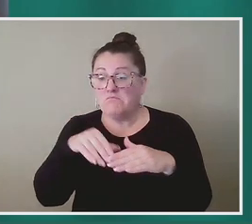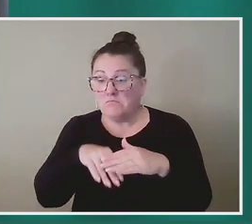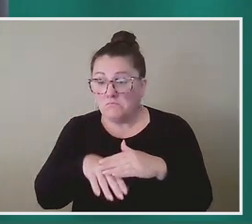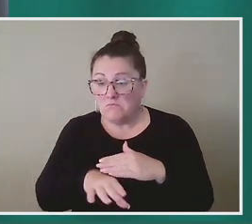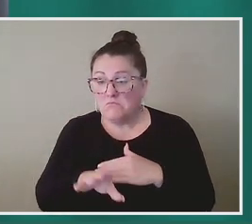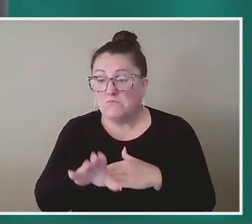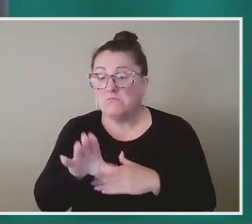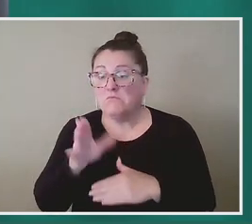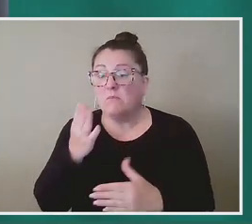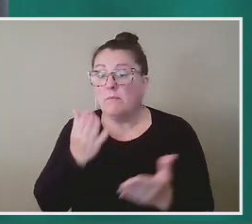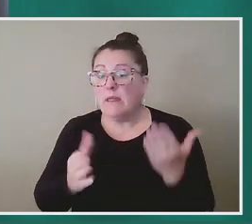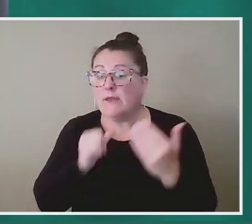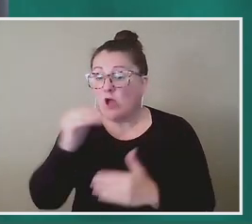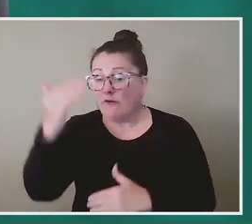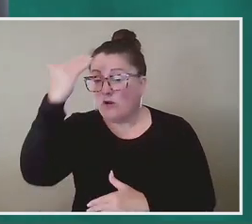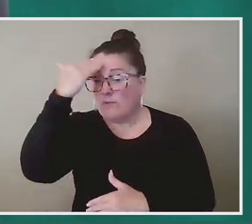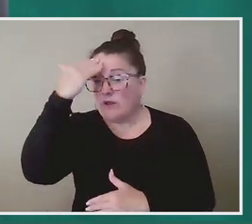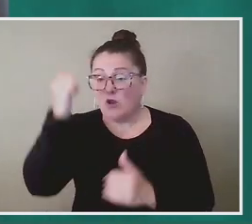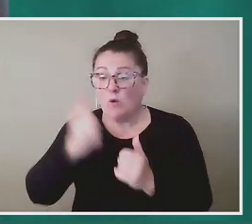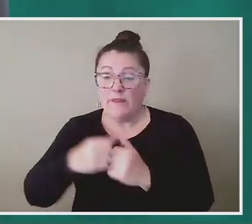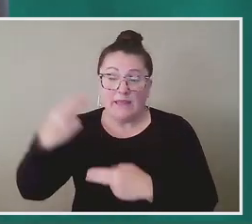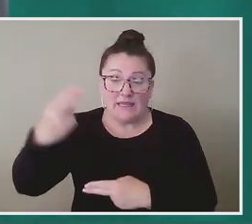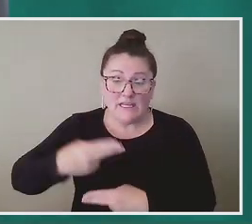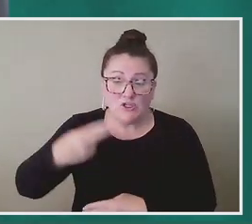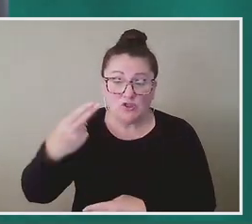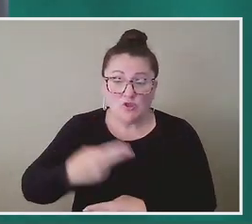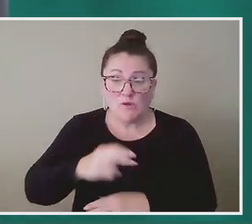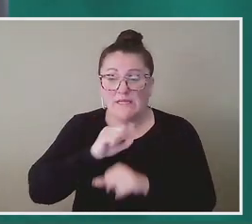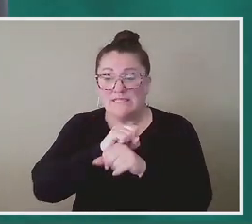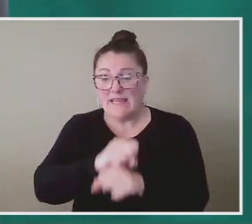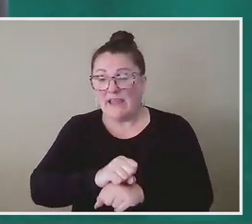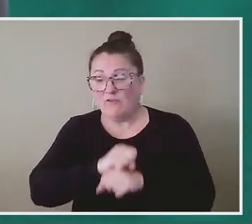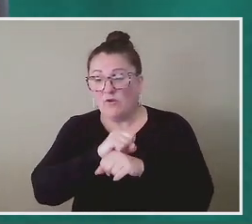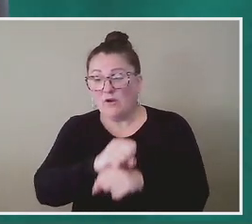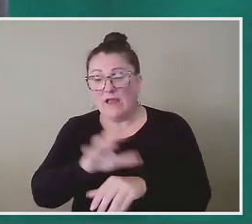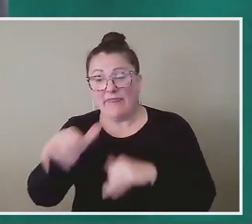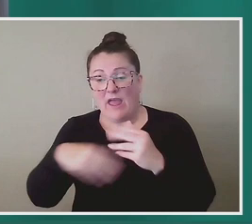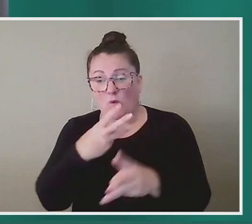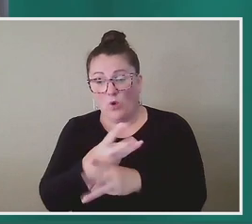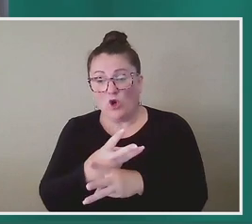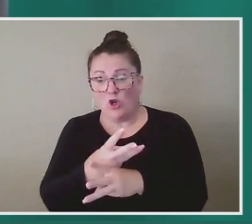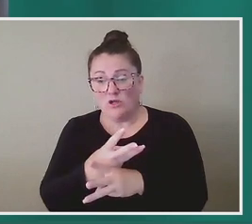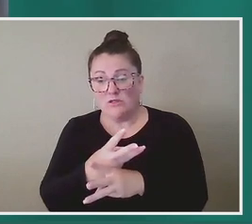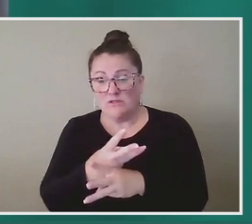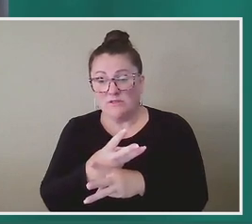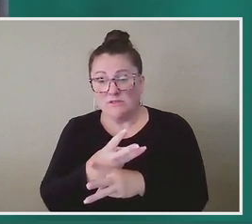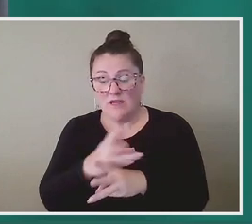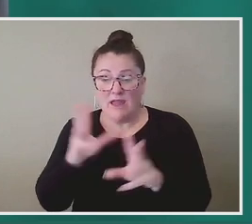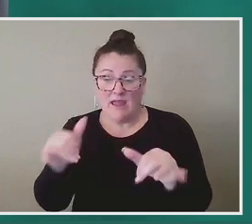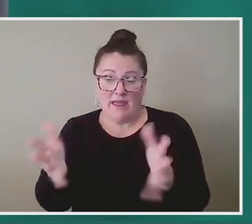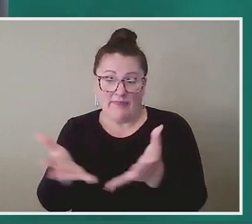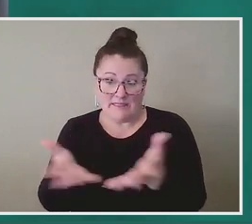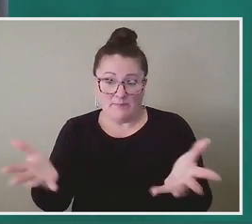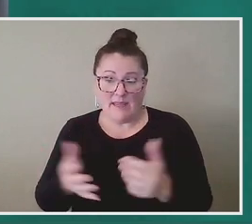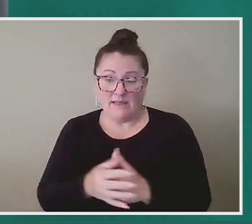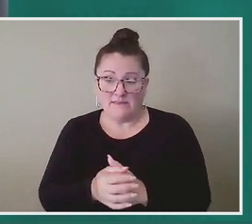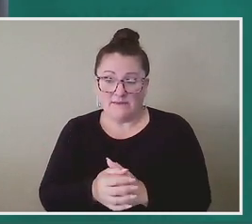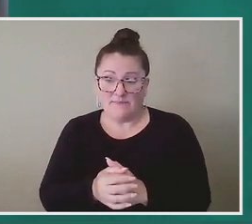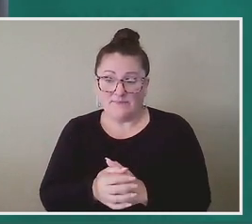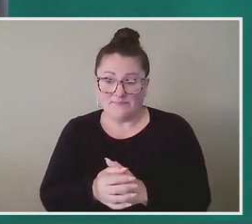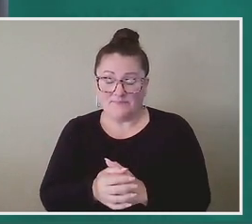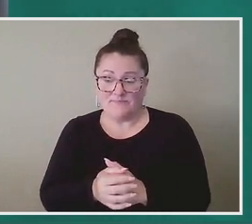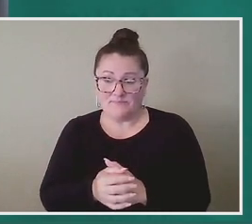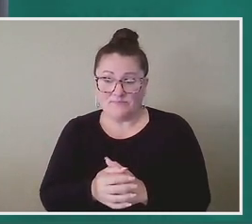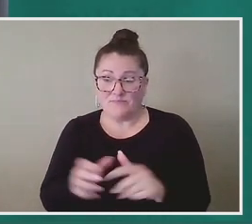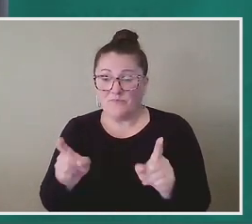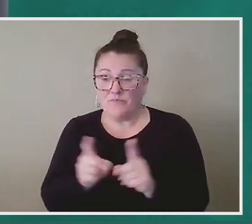familiar with the historiography of slavery into that world, into that space. And in terms of what